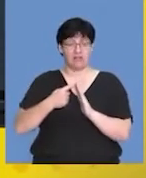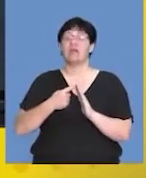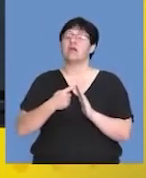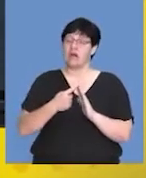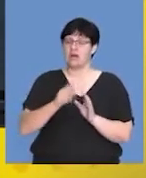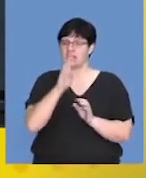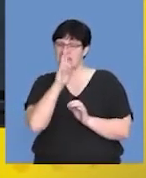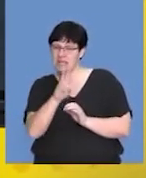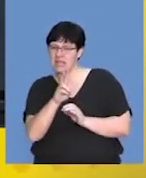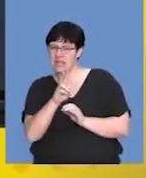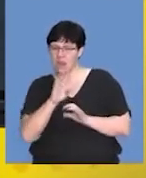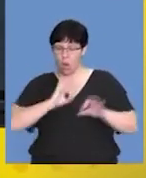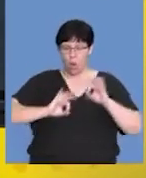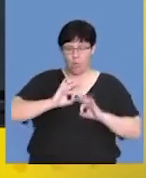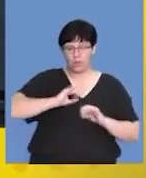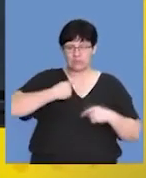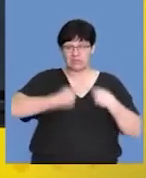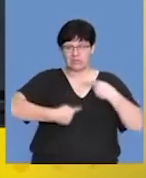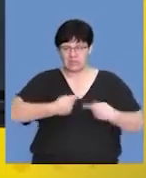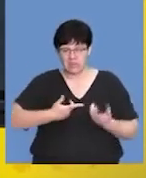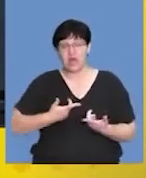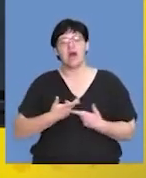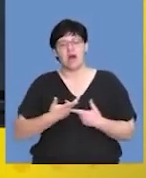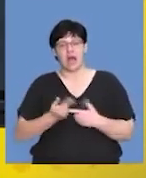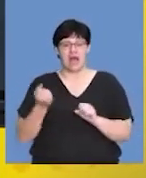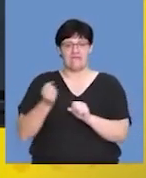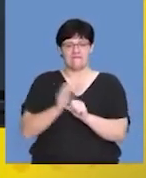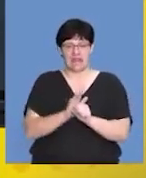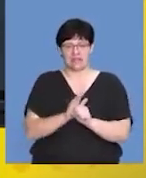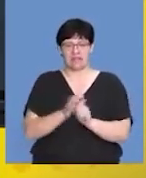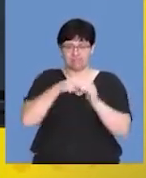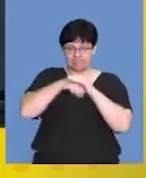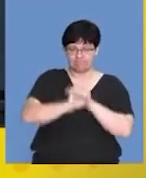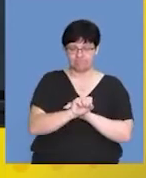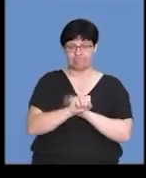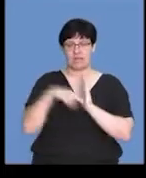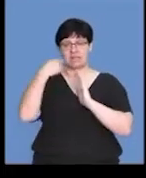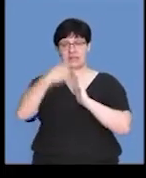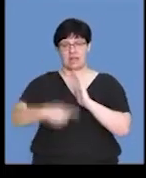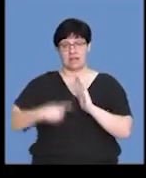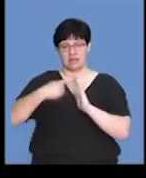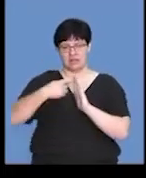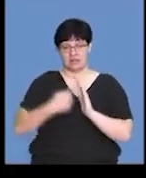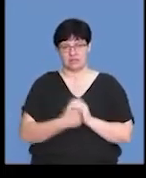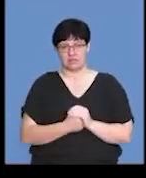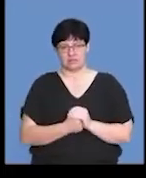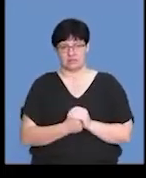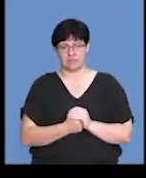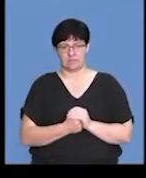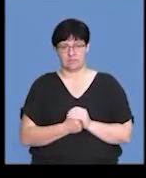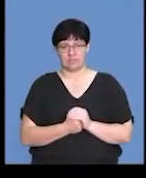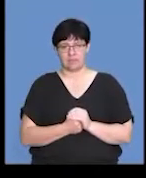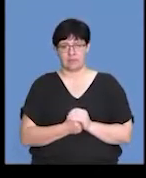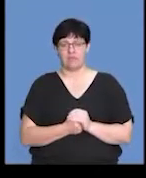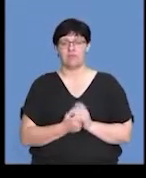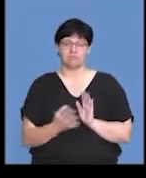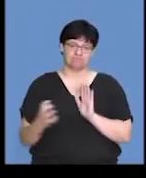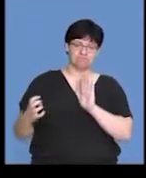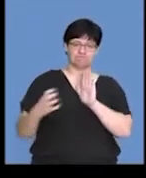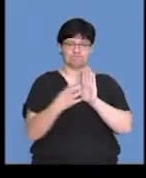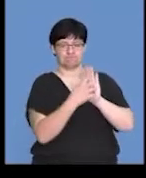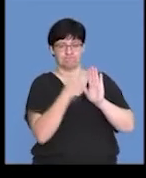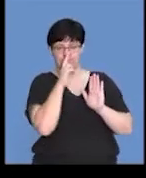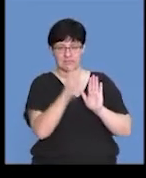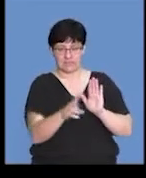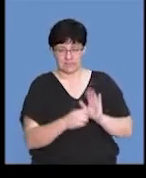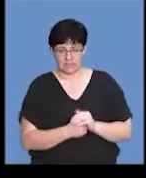what are the hormones that control and affect the female reproductive cycle. Okay, cool. Okay, So let's get straight into this.